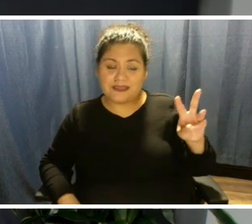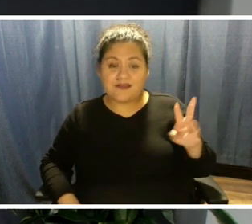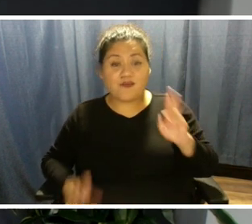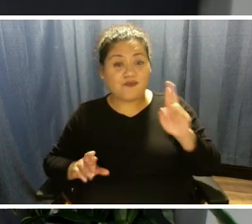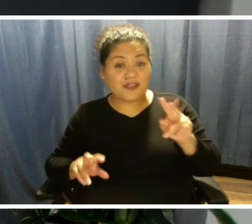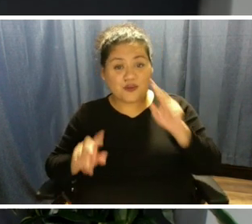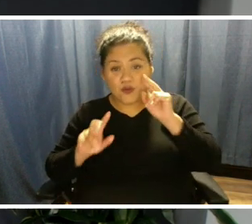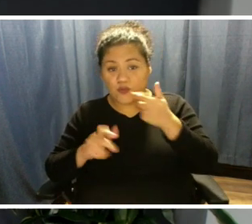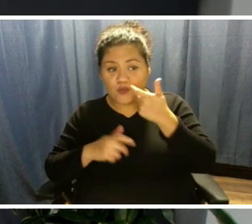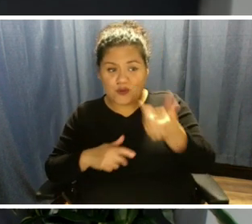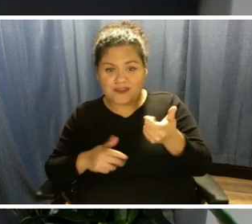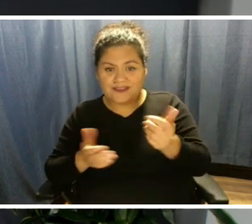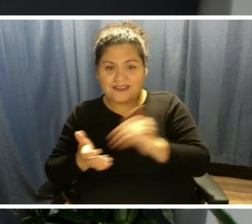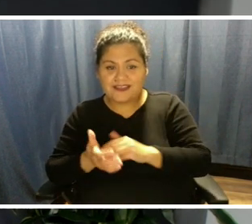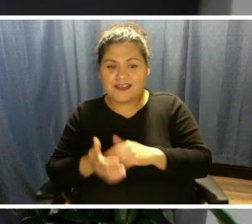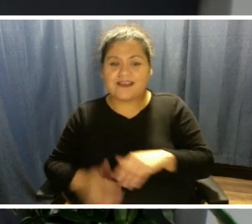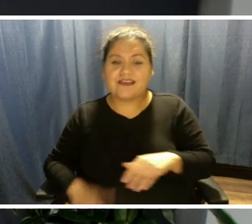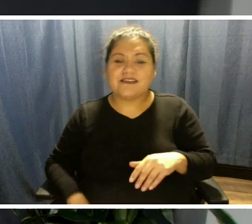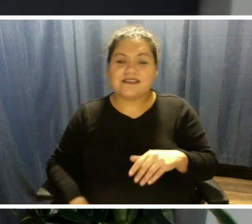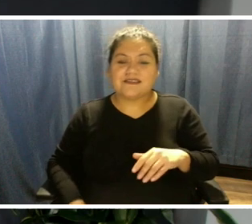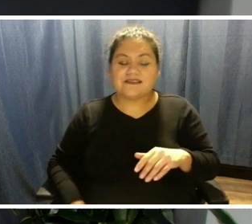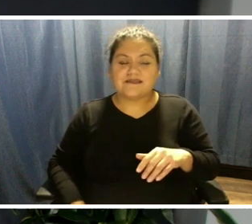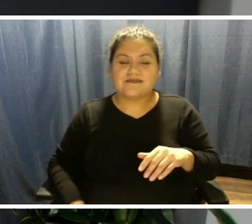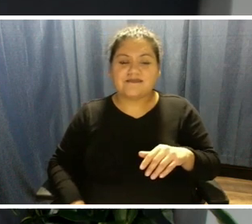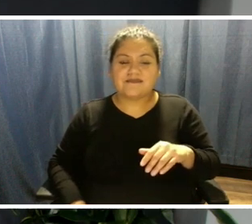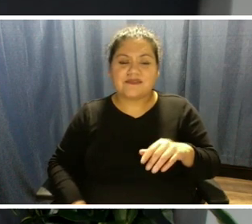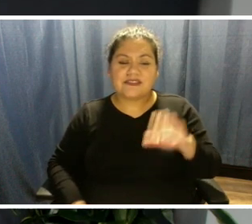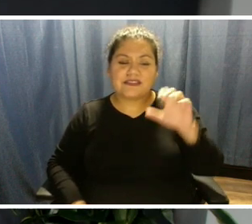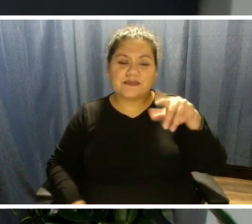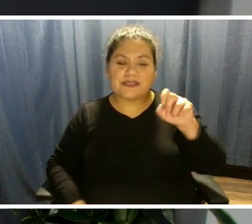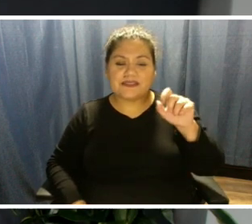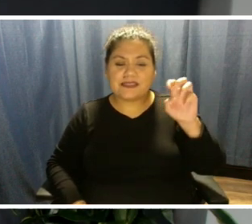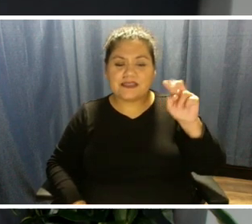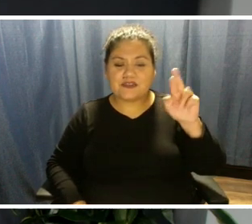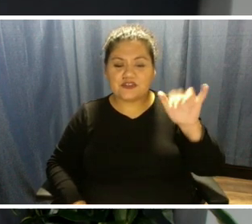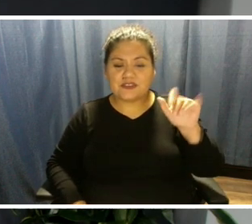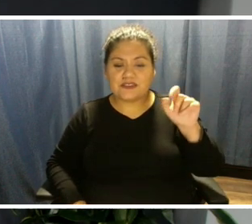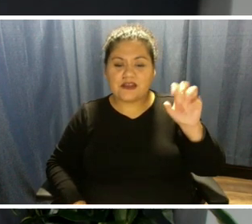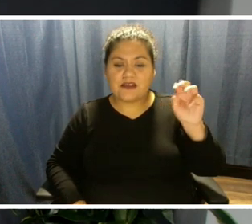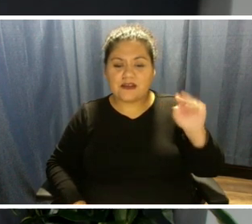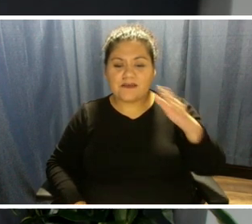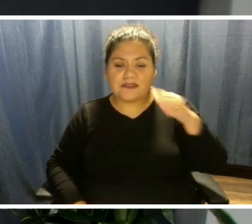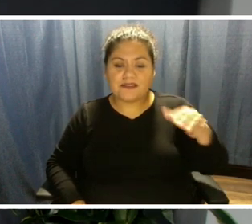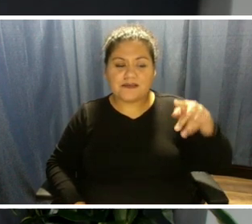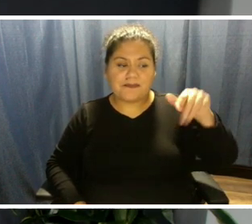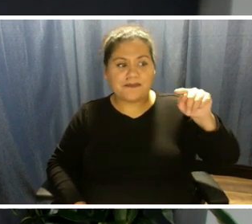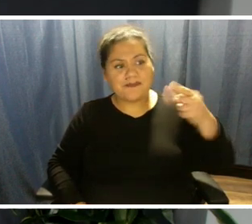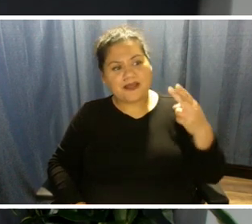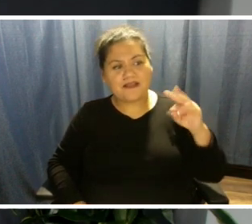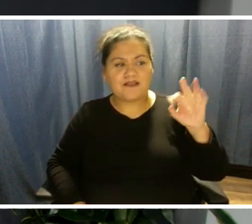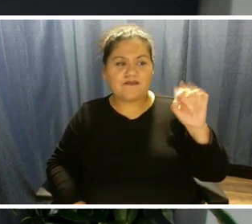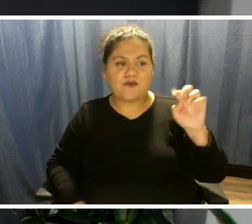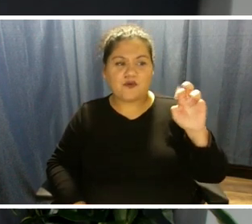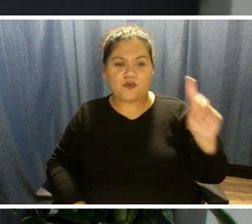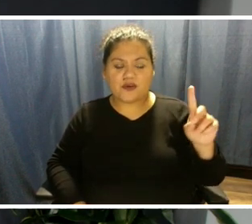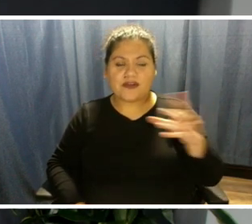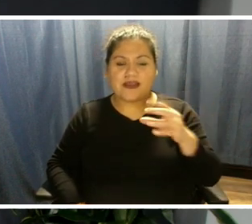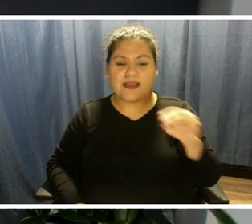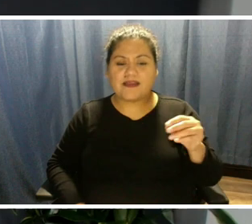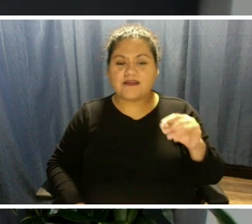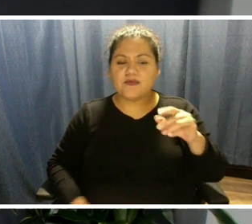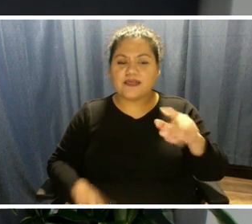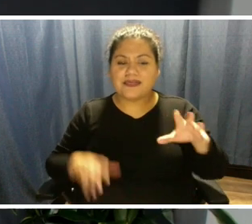cpsenergy.com forward slash path forward. We are going to go to another live caller and Russell Seal,